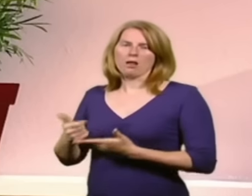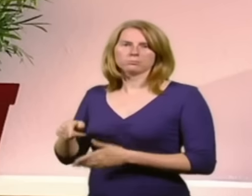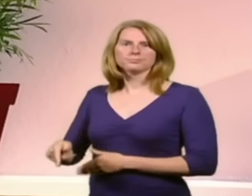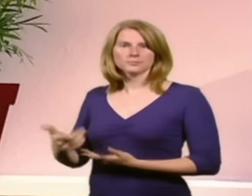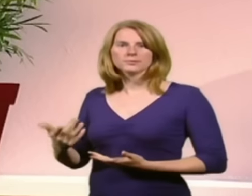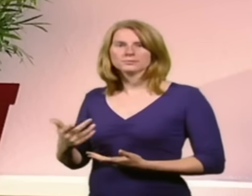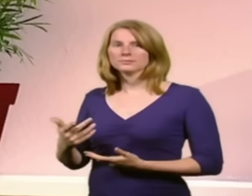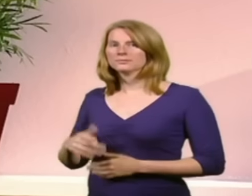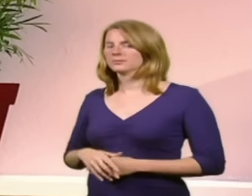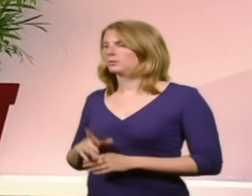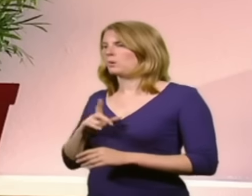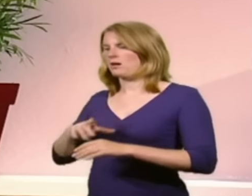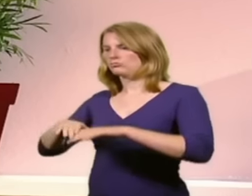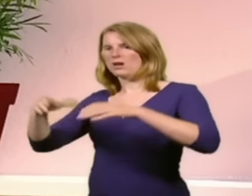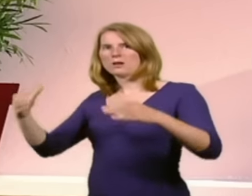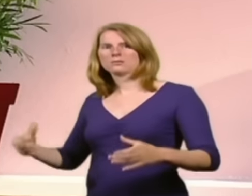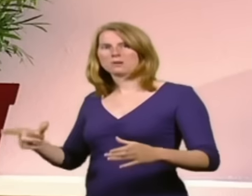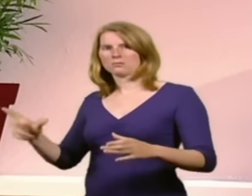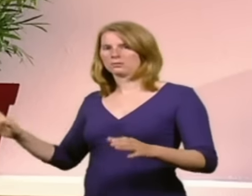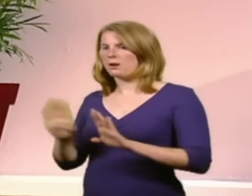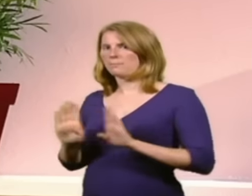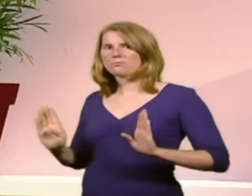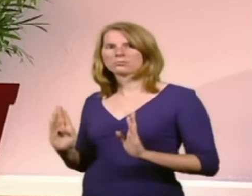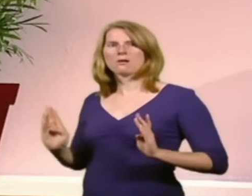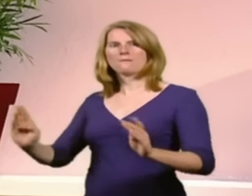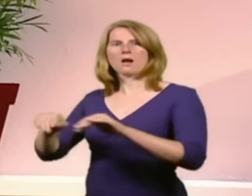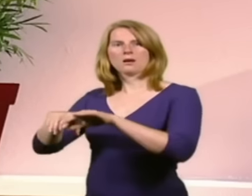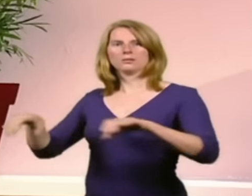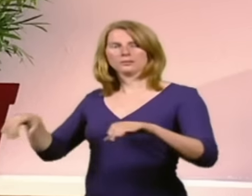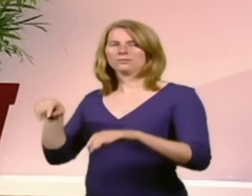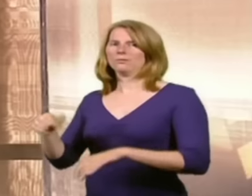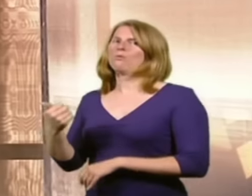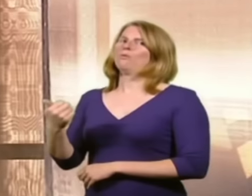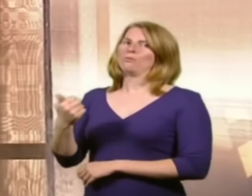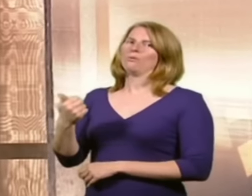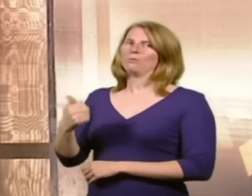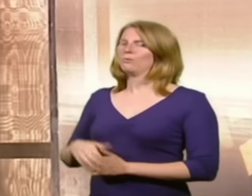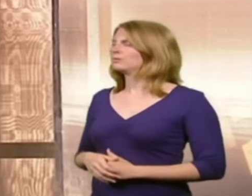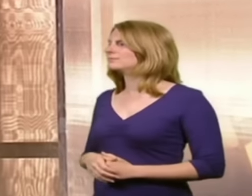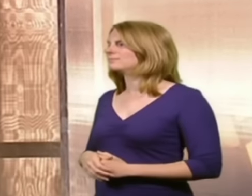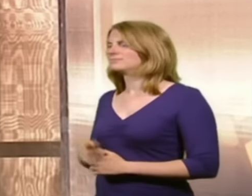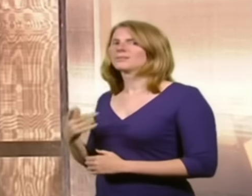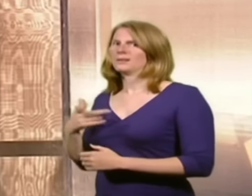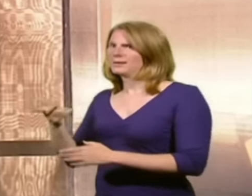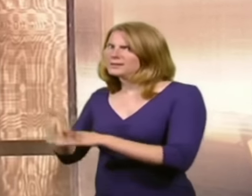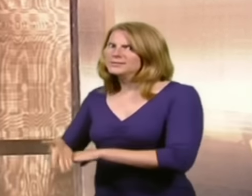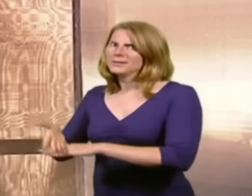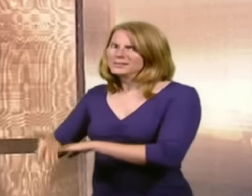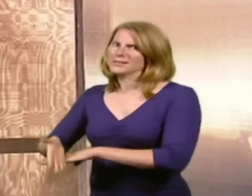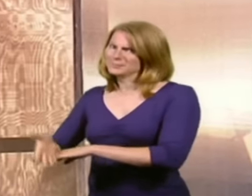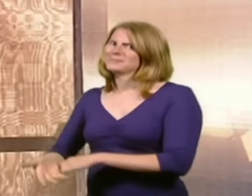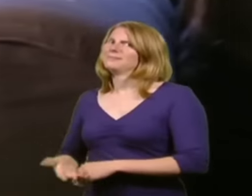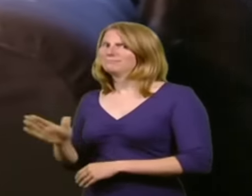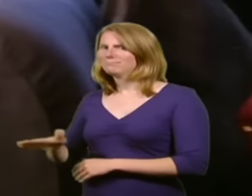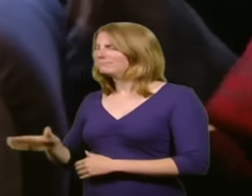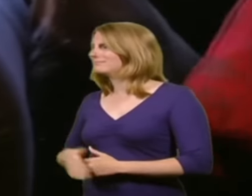shelf, and then boxed it all in with the same material that he finished his screen with. He did that, too. We kept him busy, definitely. Gosh.